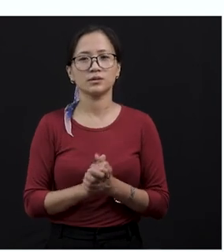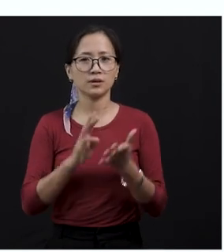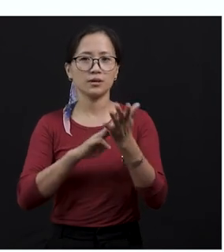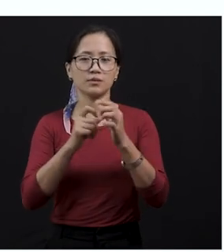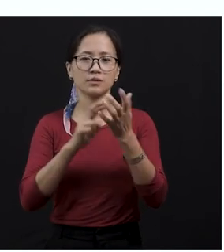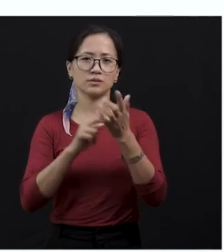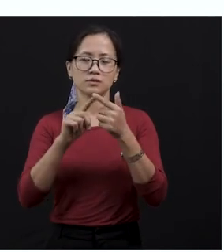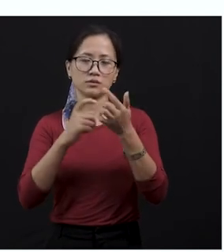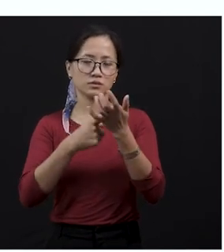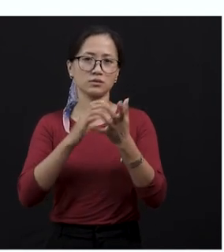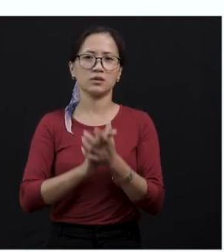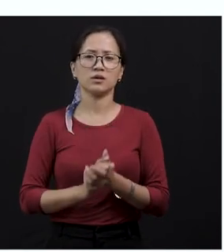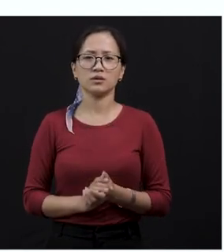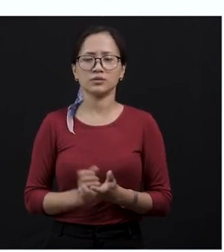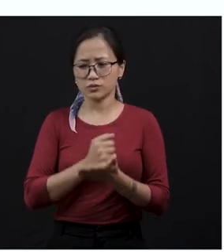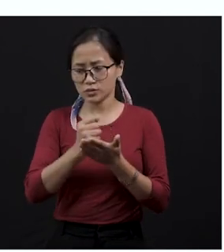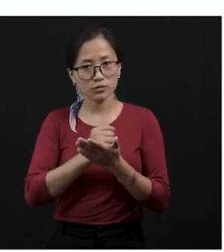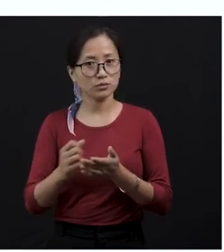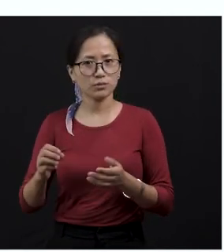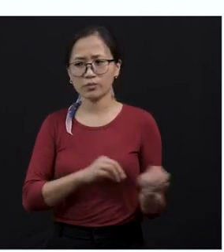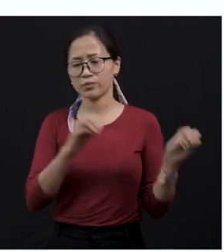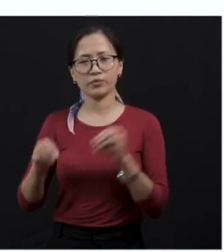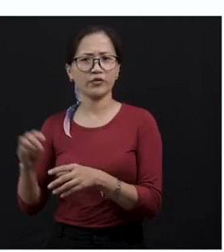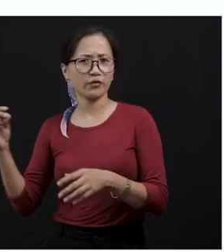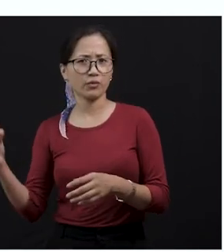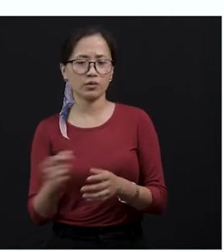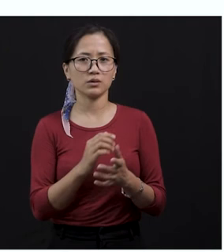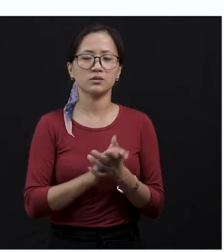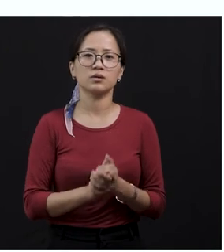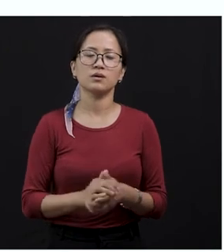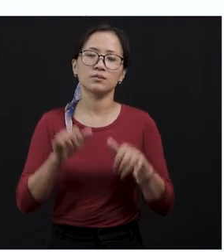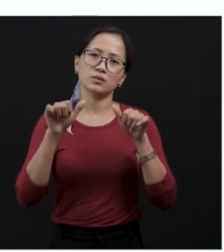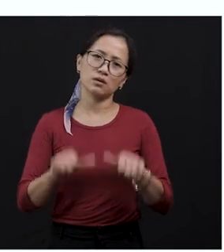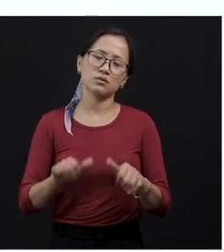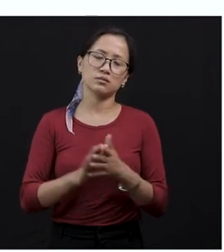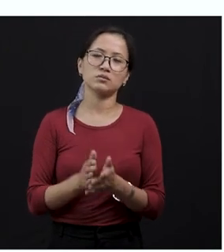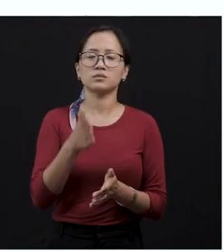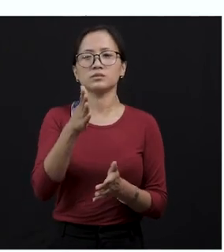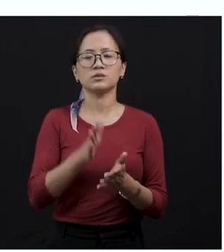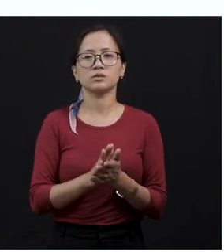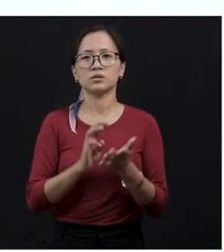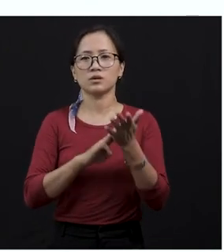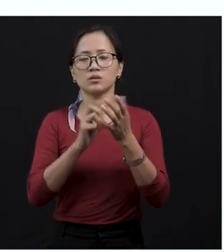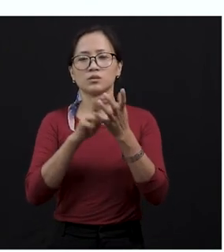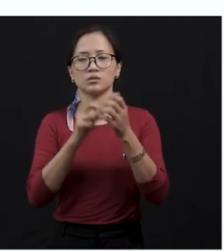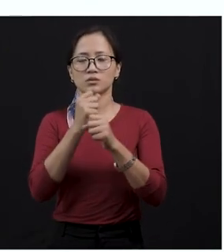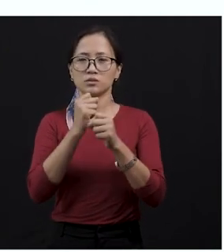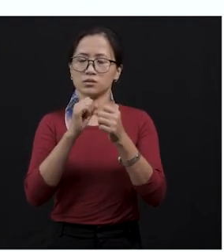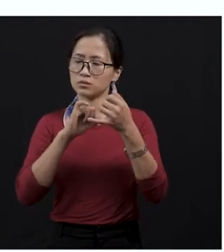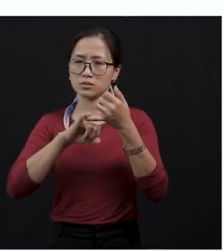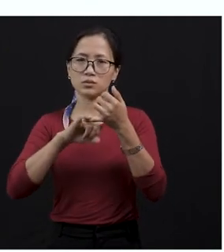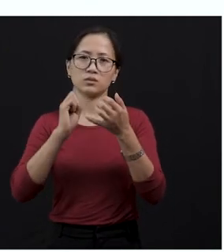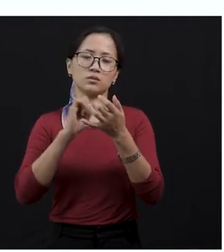means it was beginning to move very quickly. And it is almost time for him to be unable to move because the mongoose had attacked him so